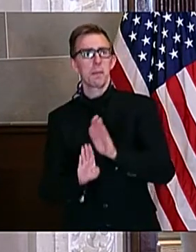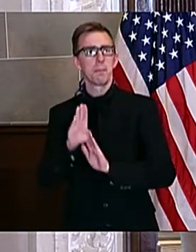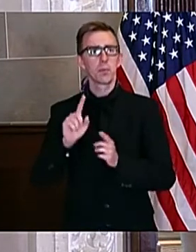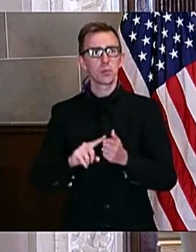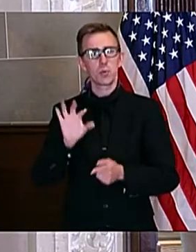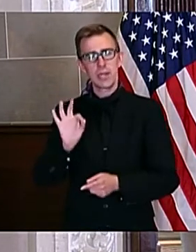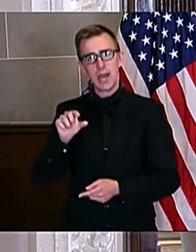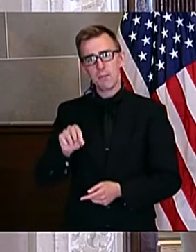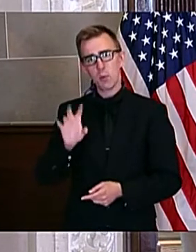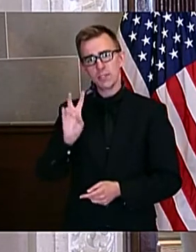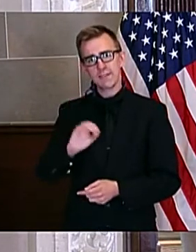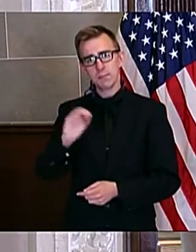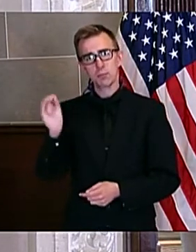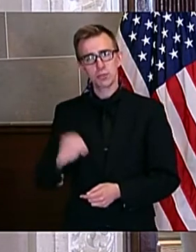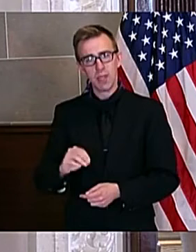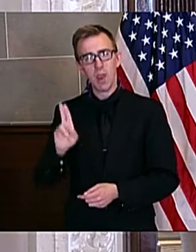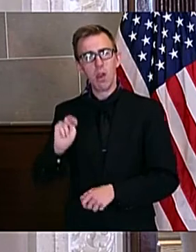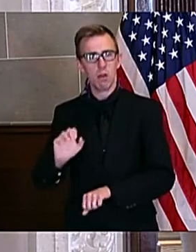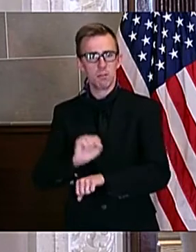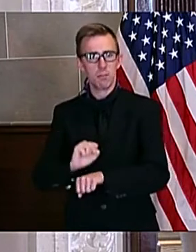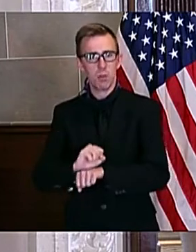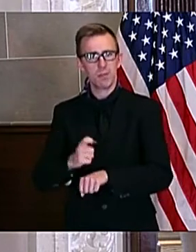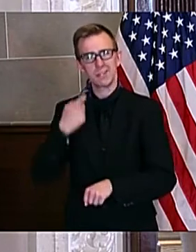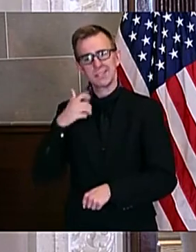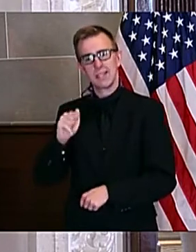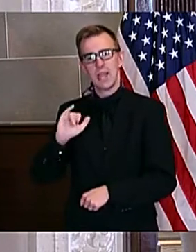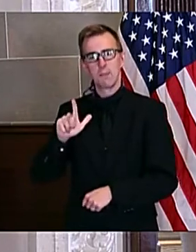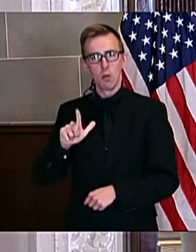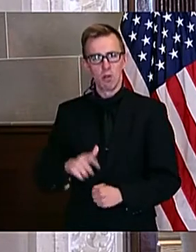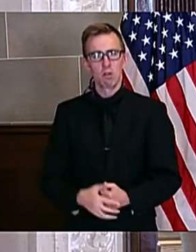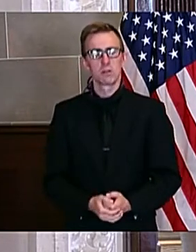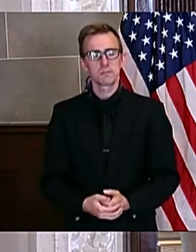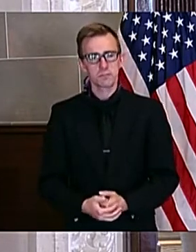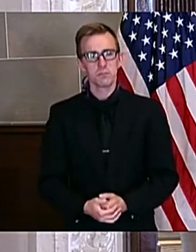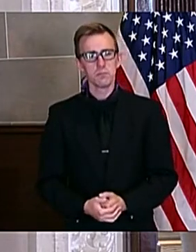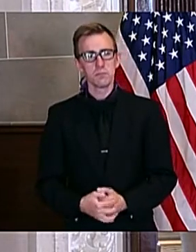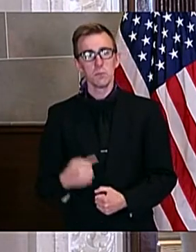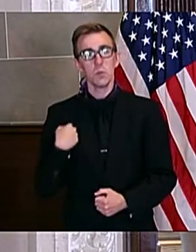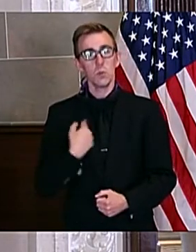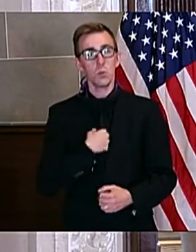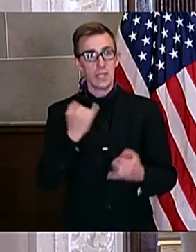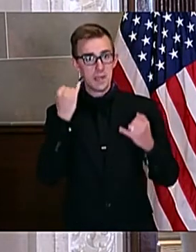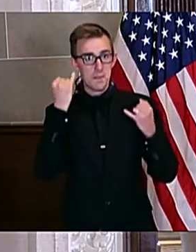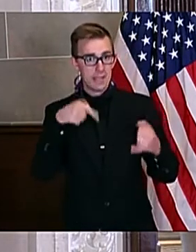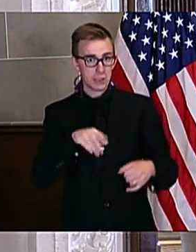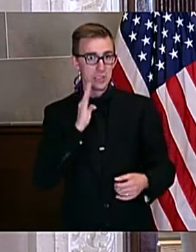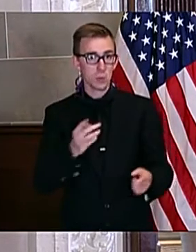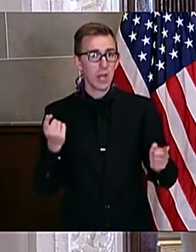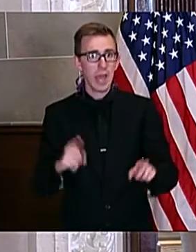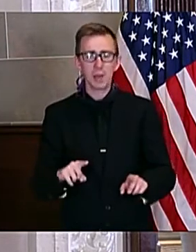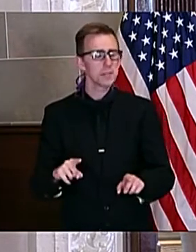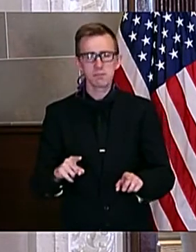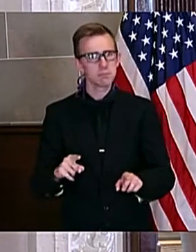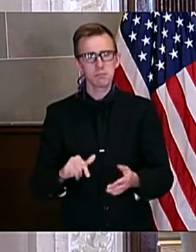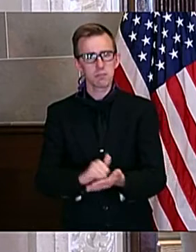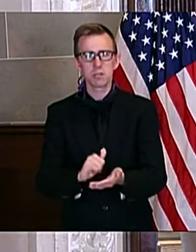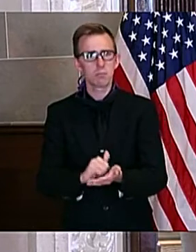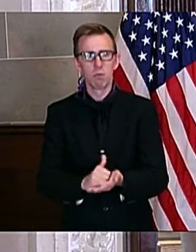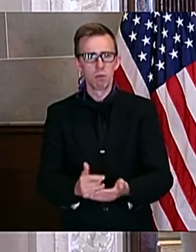.7% in April. We could have never imagined that this is where we would be today.